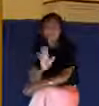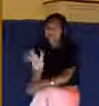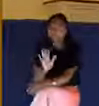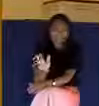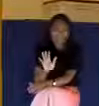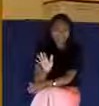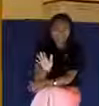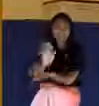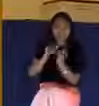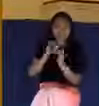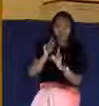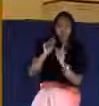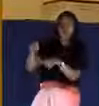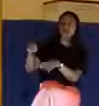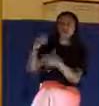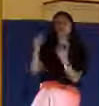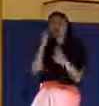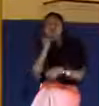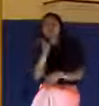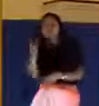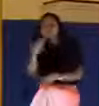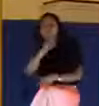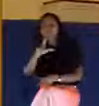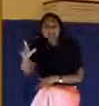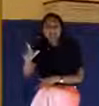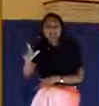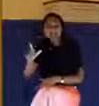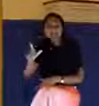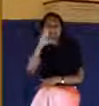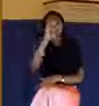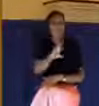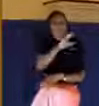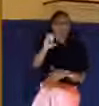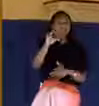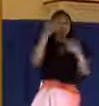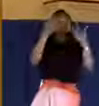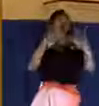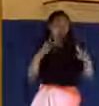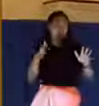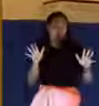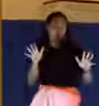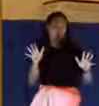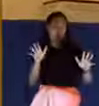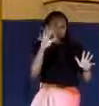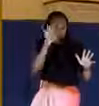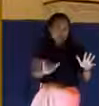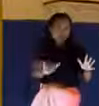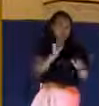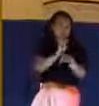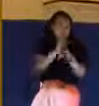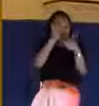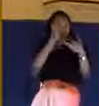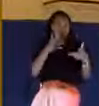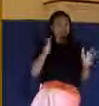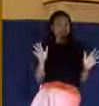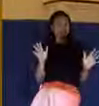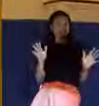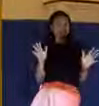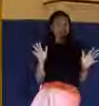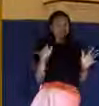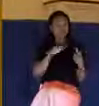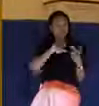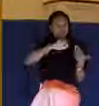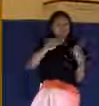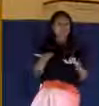When Jesus said it is finished, he meant it. Nothing else needed to be done. And the testimony to that fact